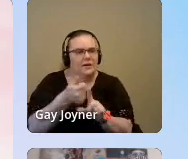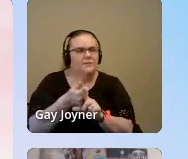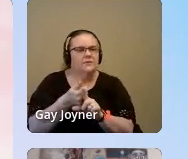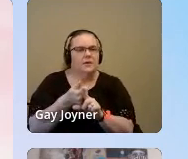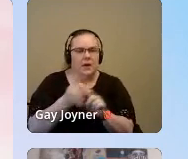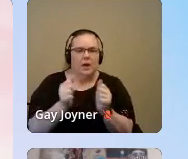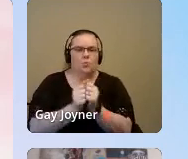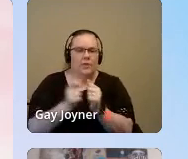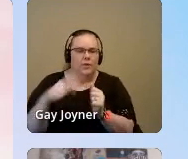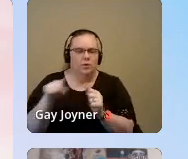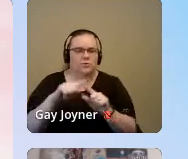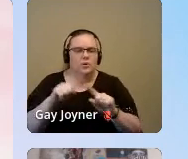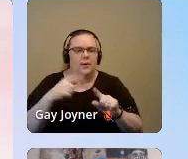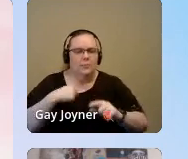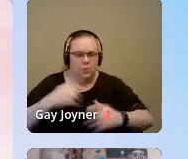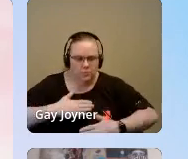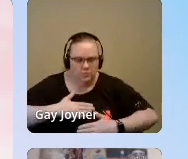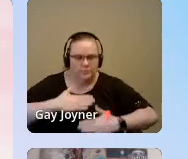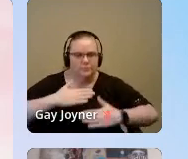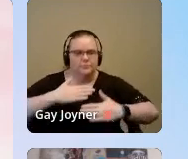another deep breath in.